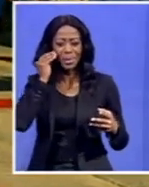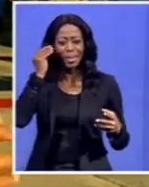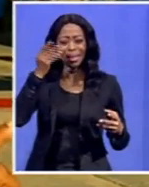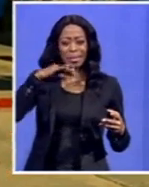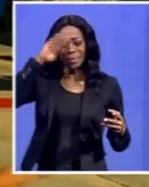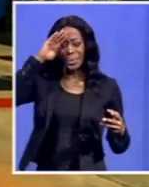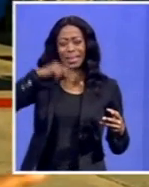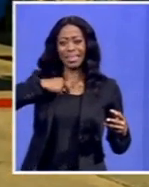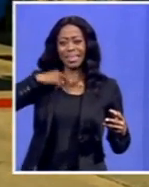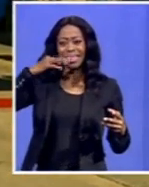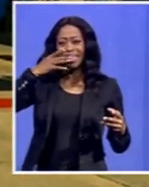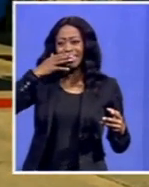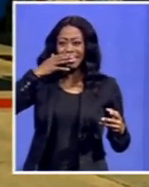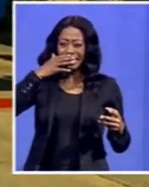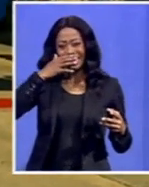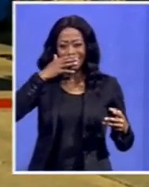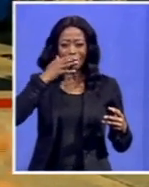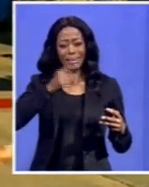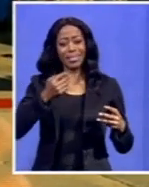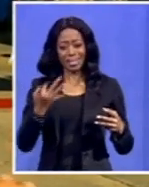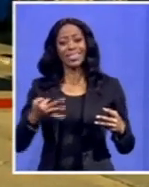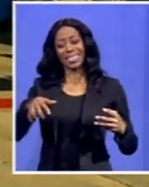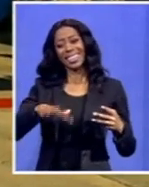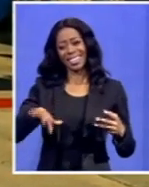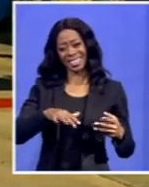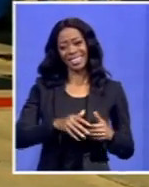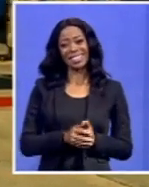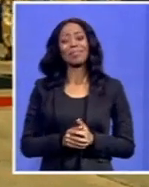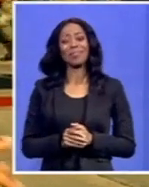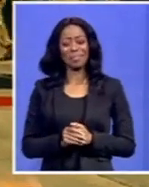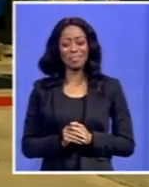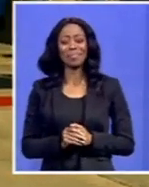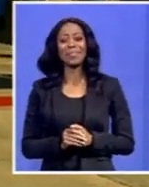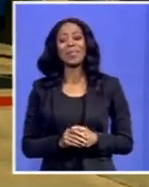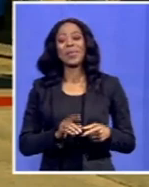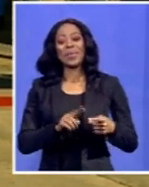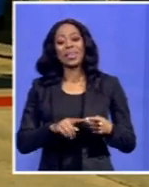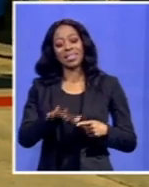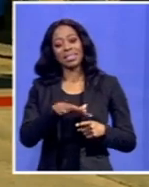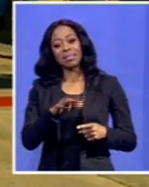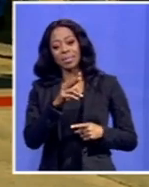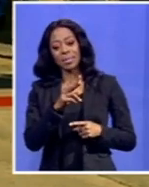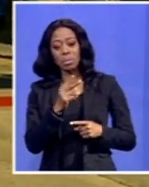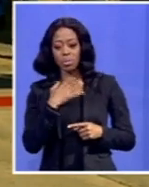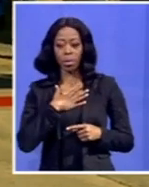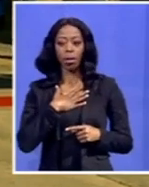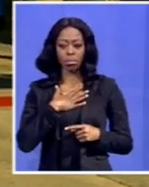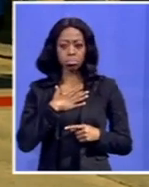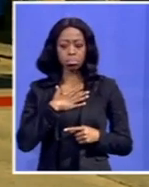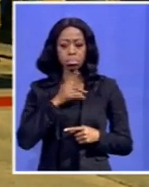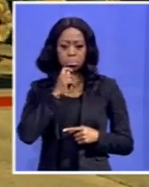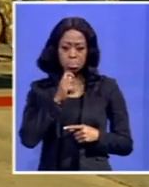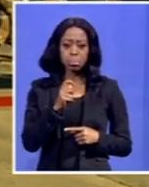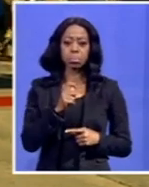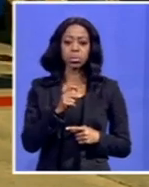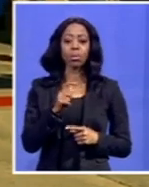So, but there are three areas. And in one of those areas, we have seen befitting to even go to